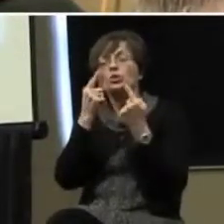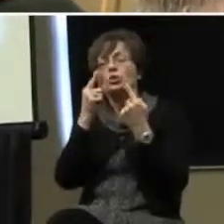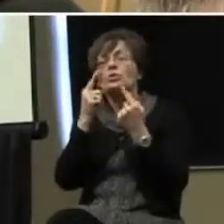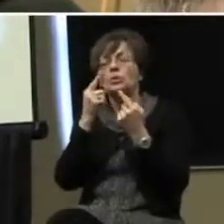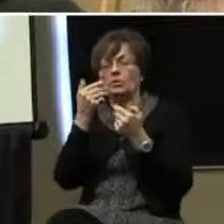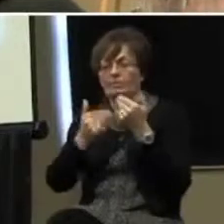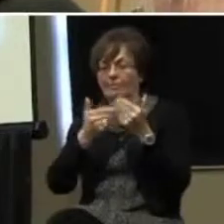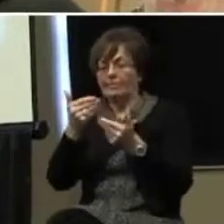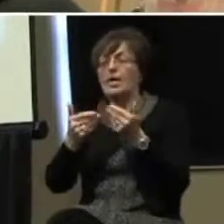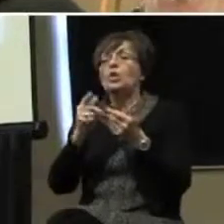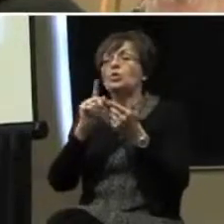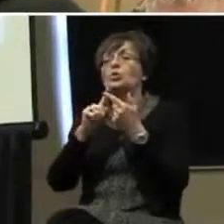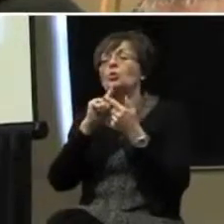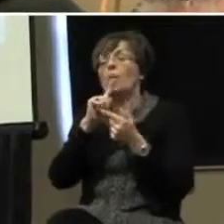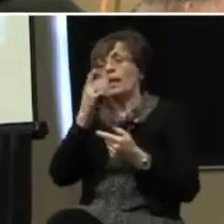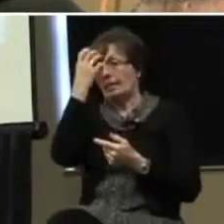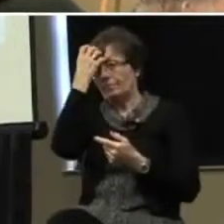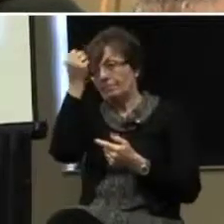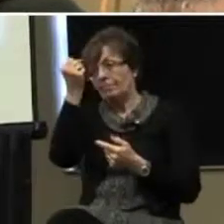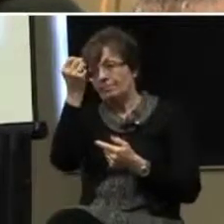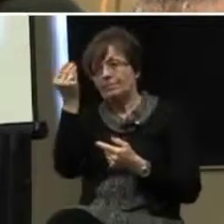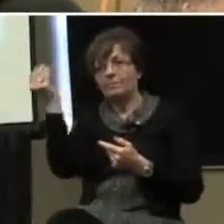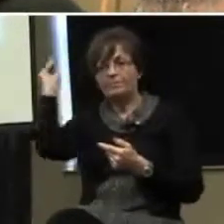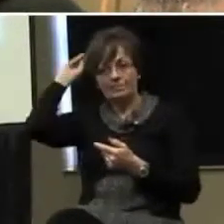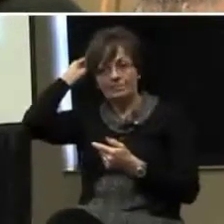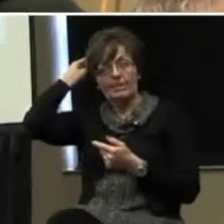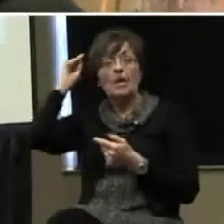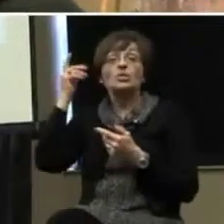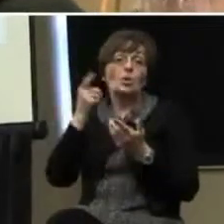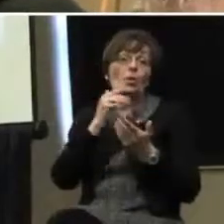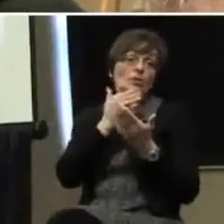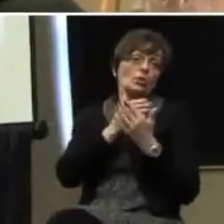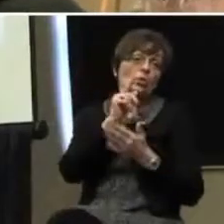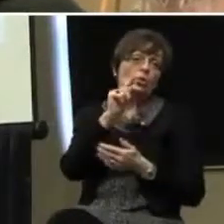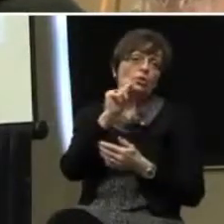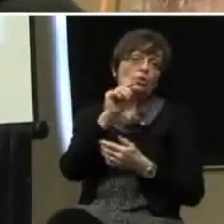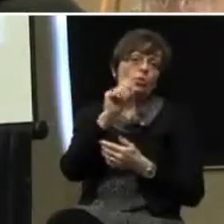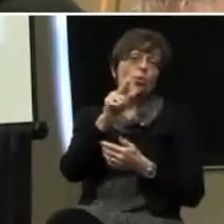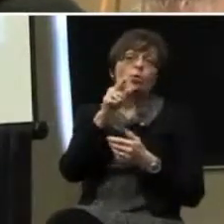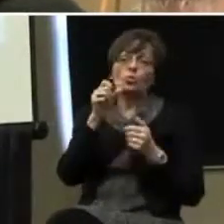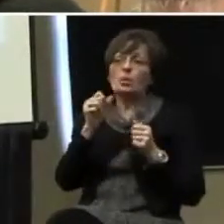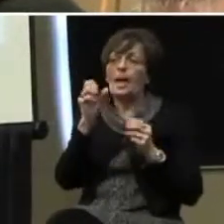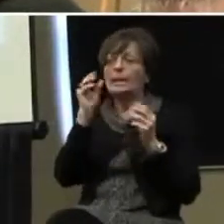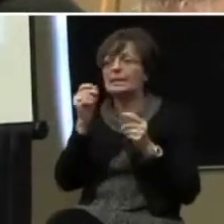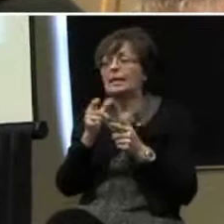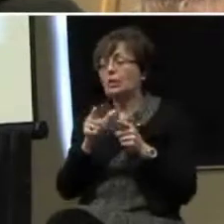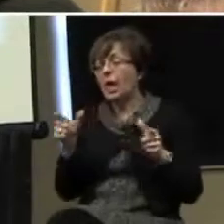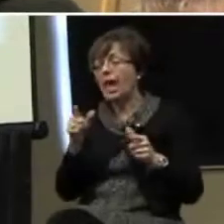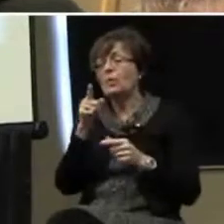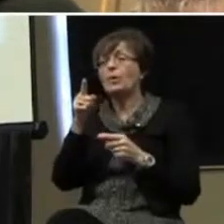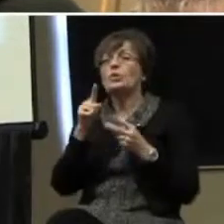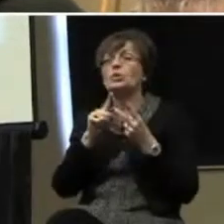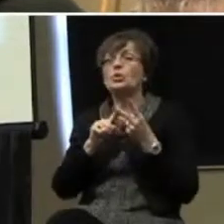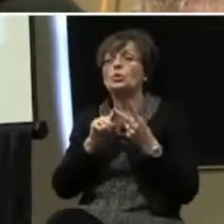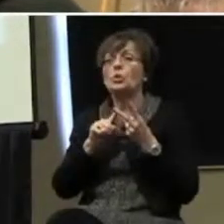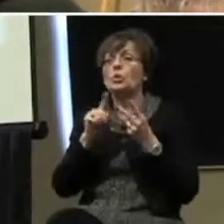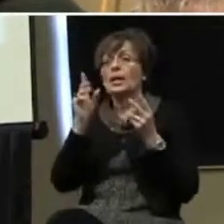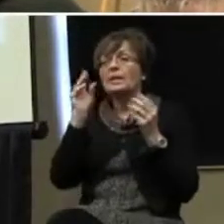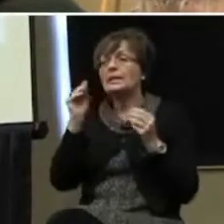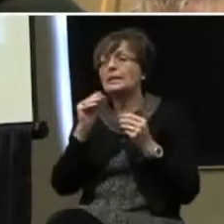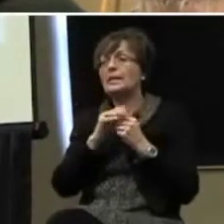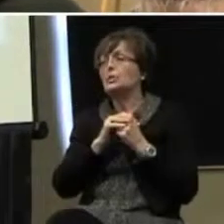my working memory, okay? So it's a good tool. You can teach language. You can teach